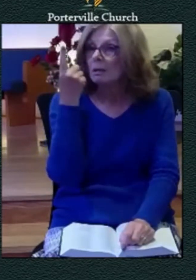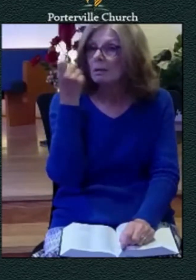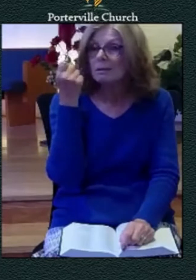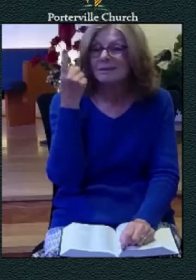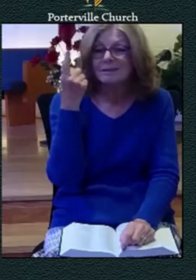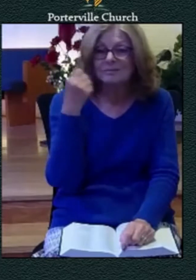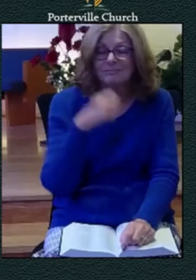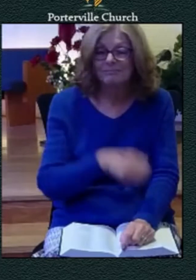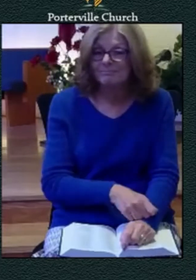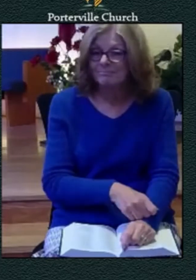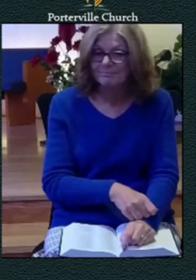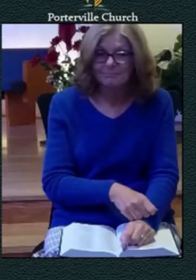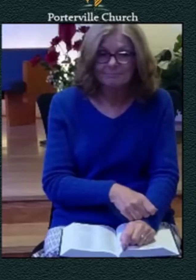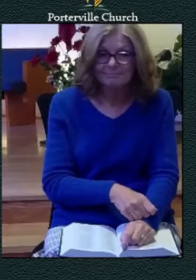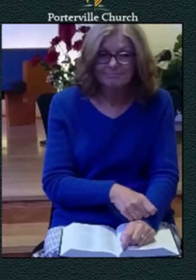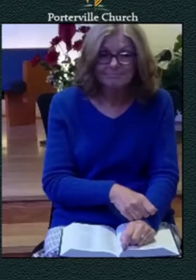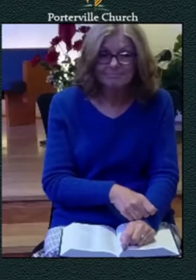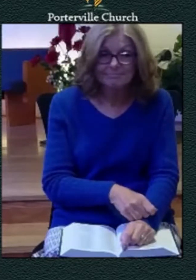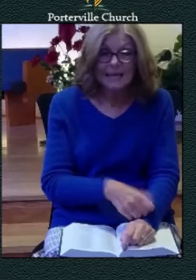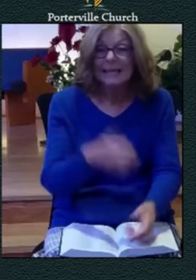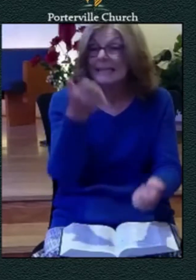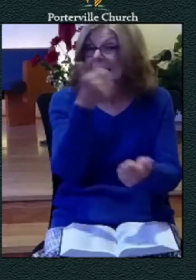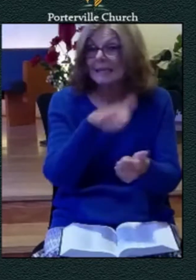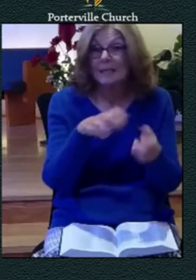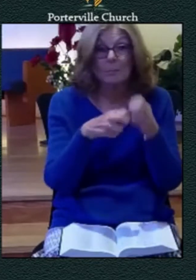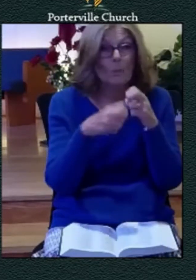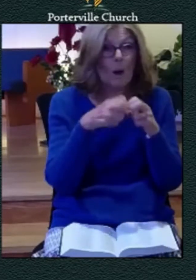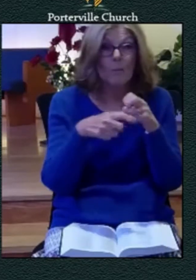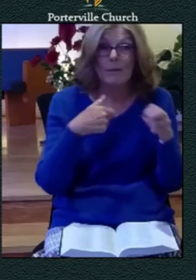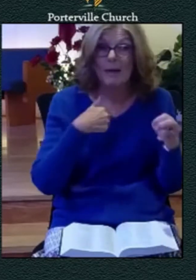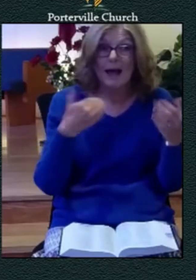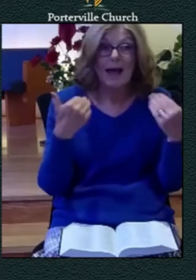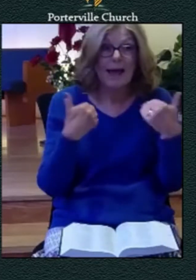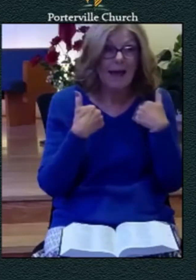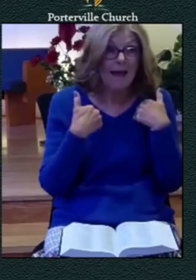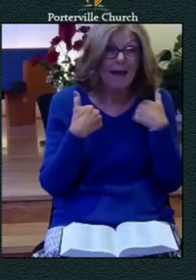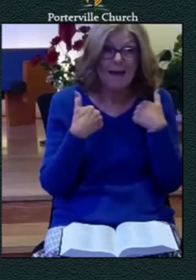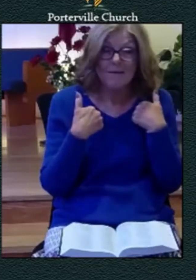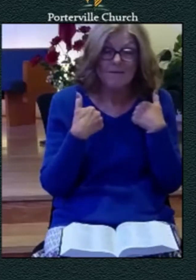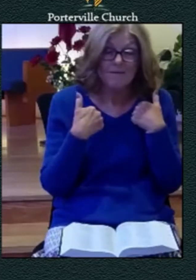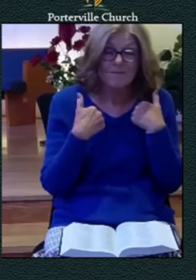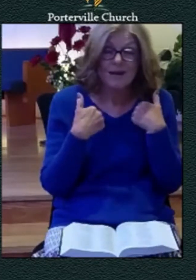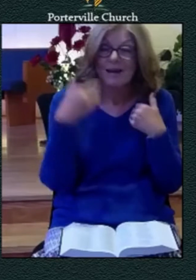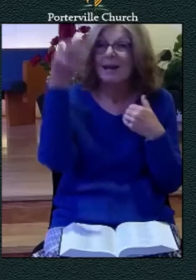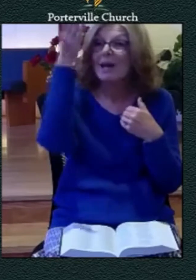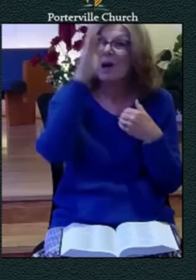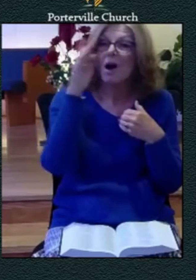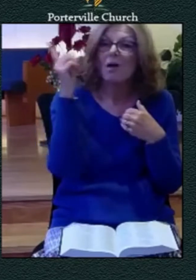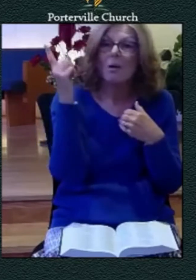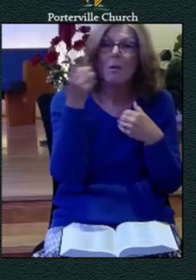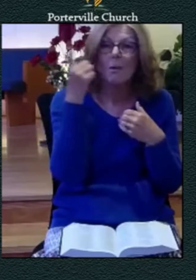have that he has not provided redemption from